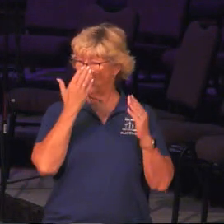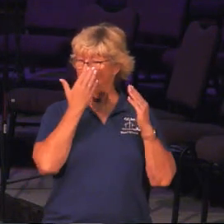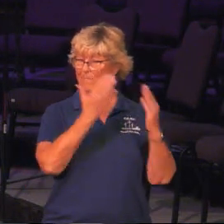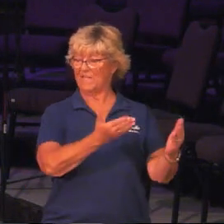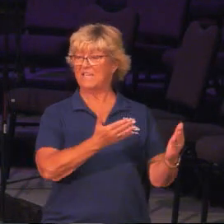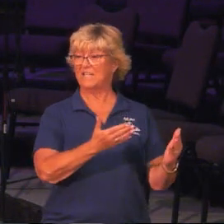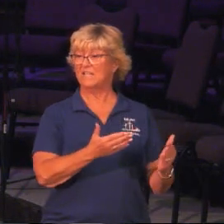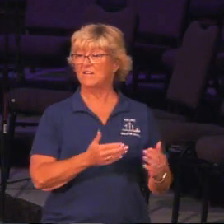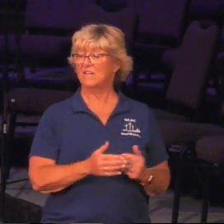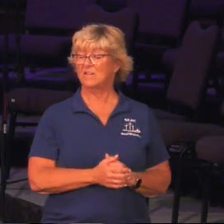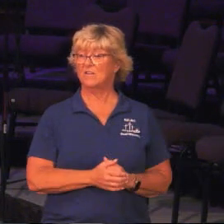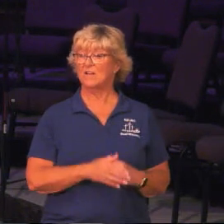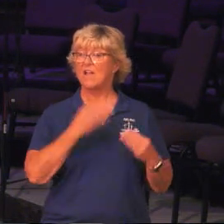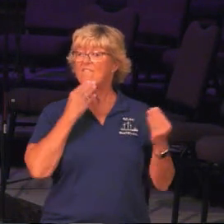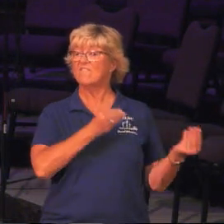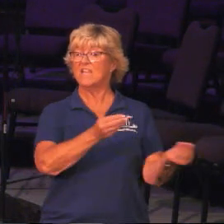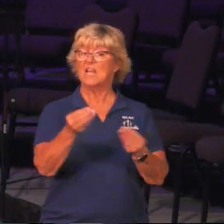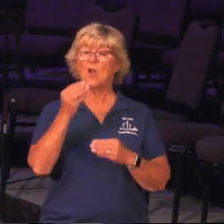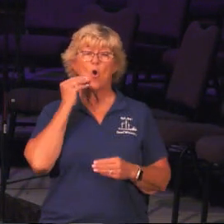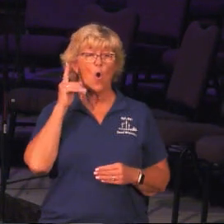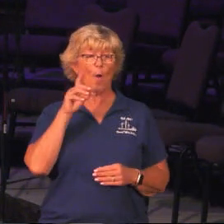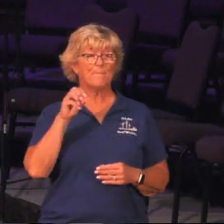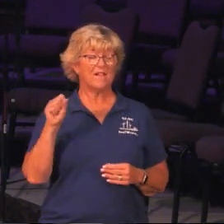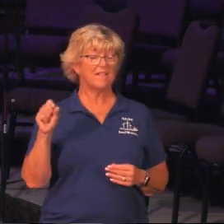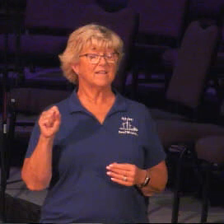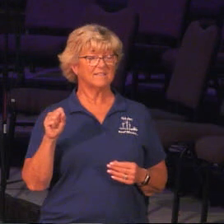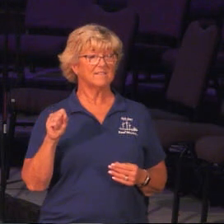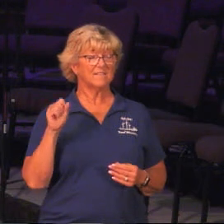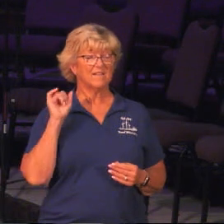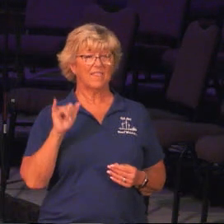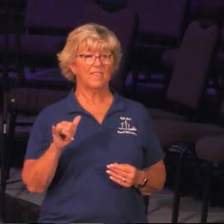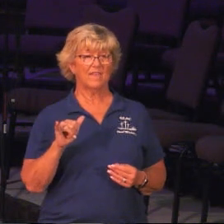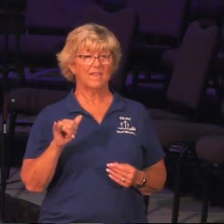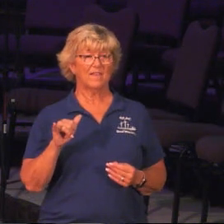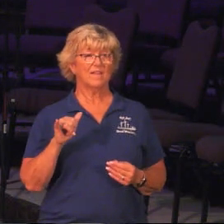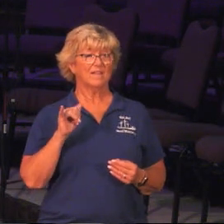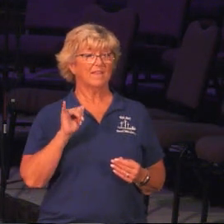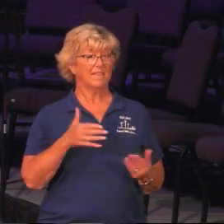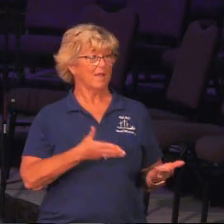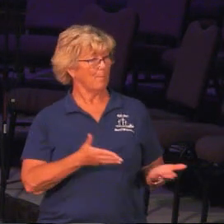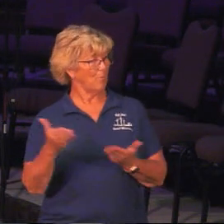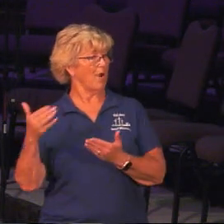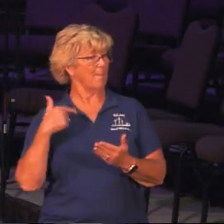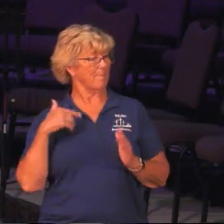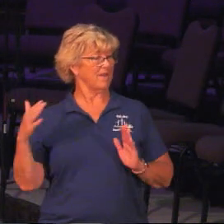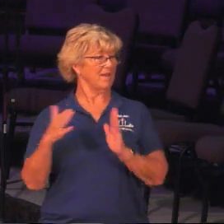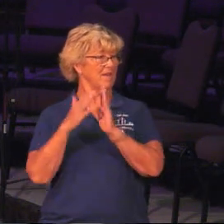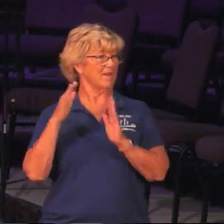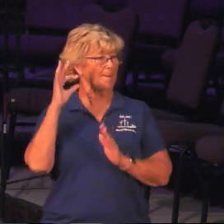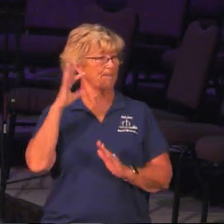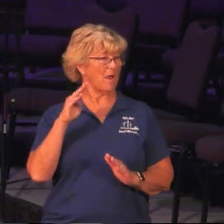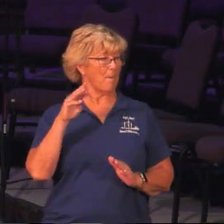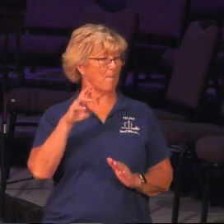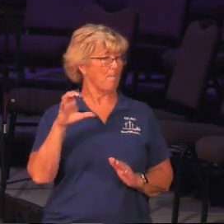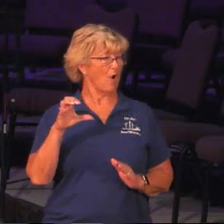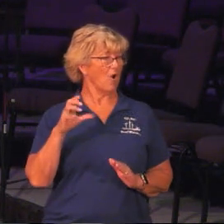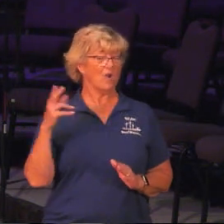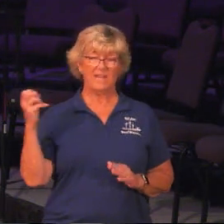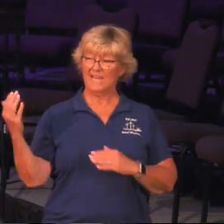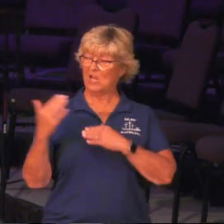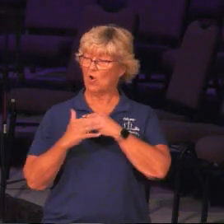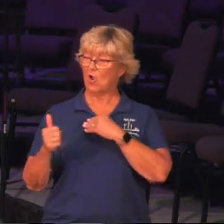or the feeding of the homeless, I believe that's what brought me to Pastor Mark's attention because he called us up and took us